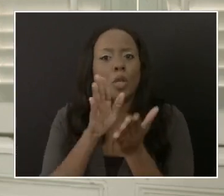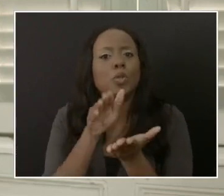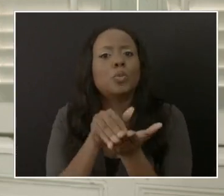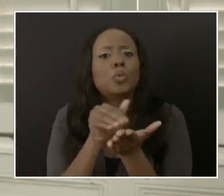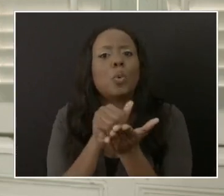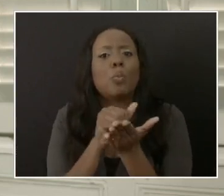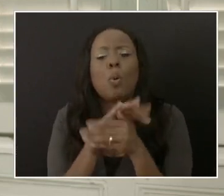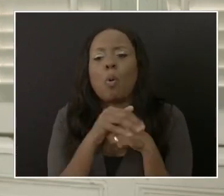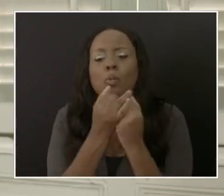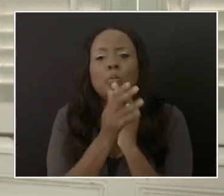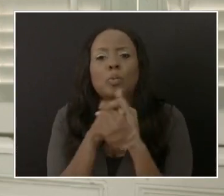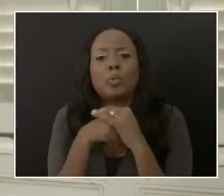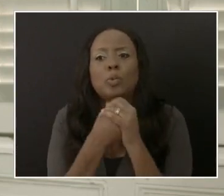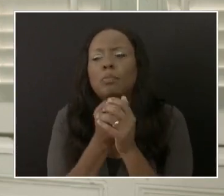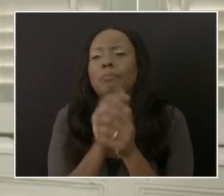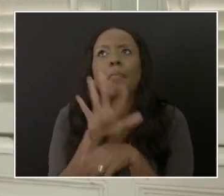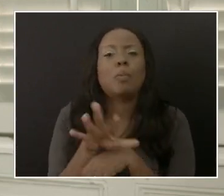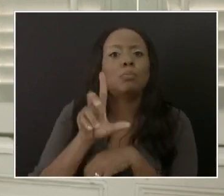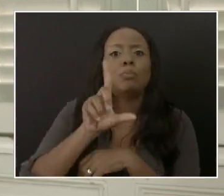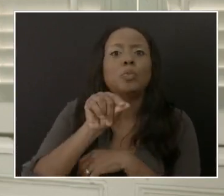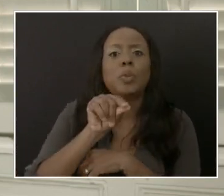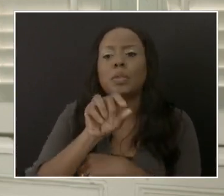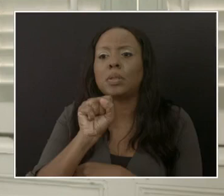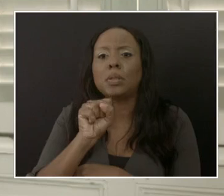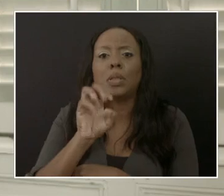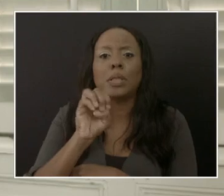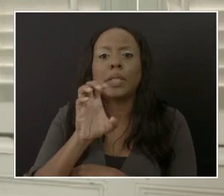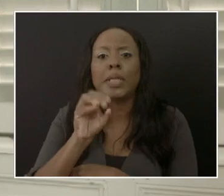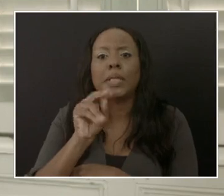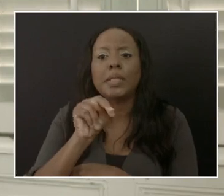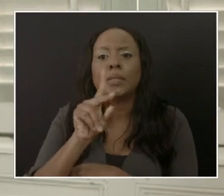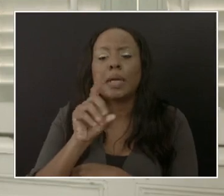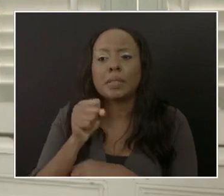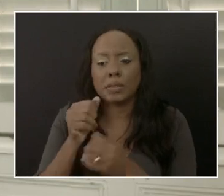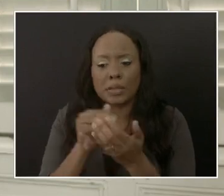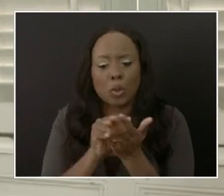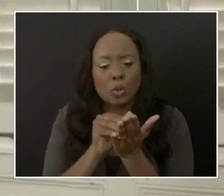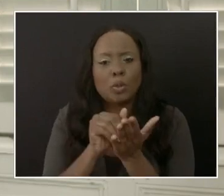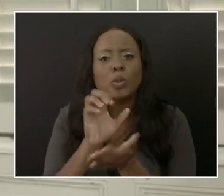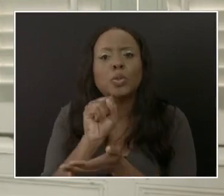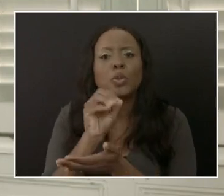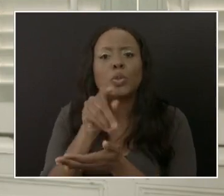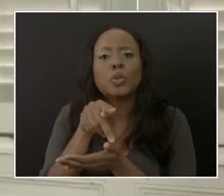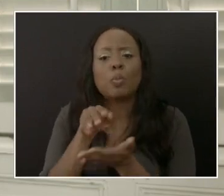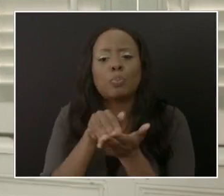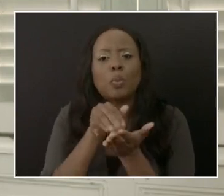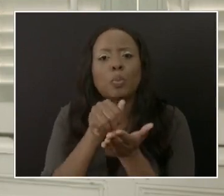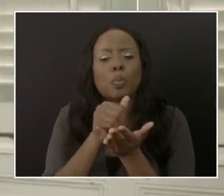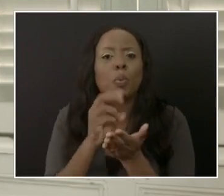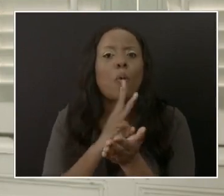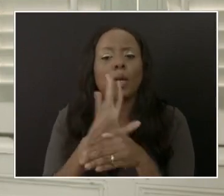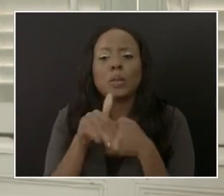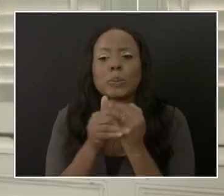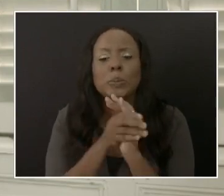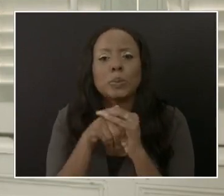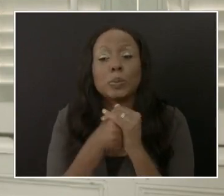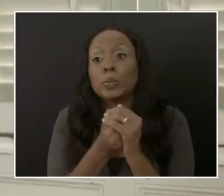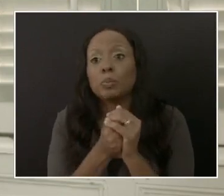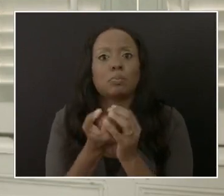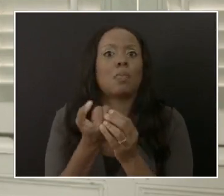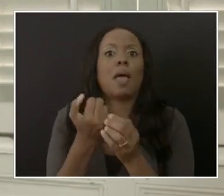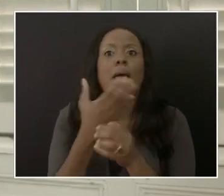at least 20 seconds if you consider that they may have been contaminated. You may also carry your hand